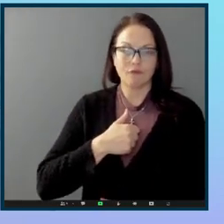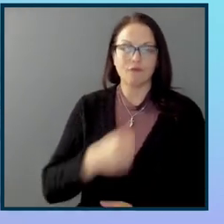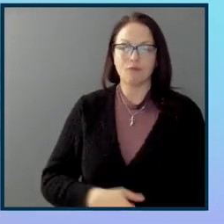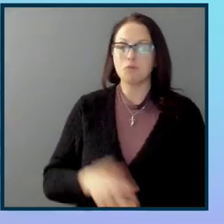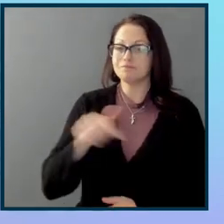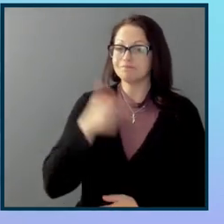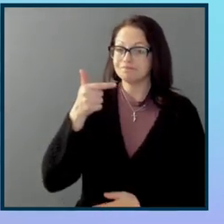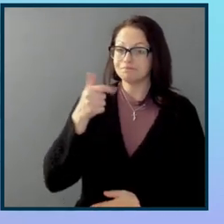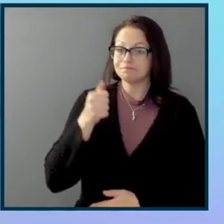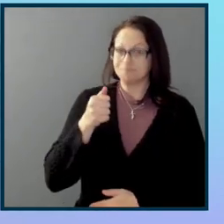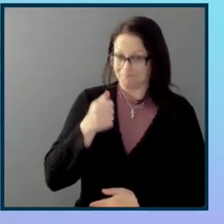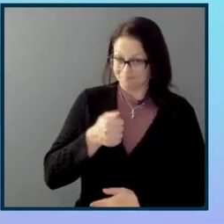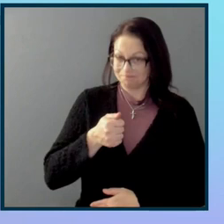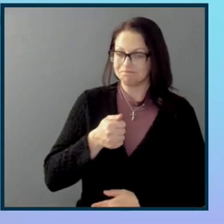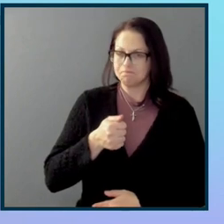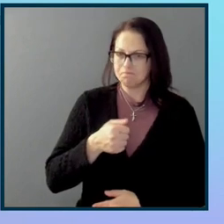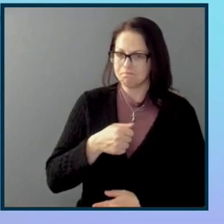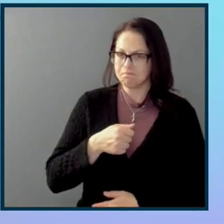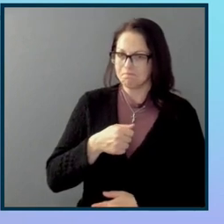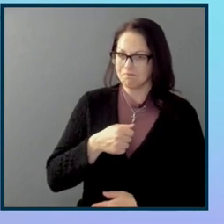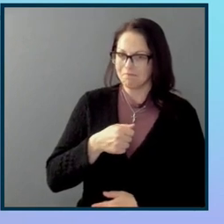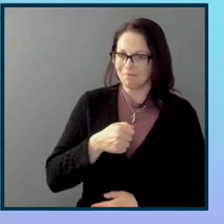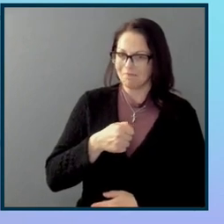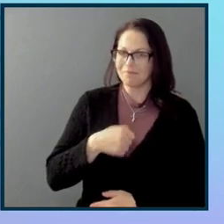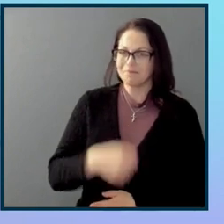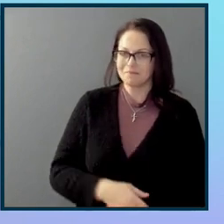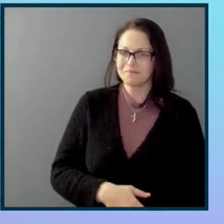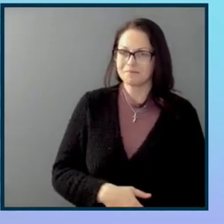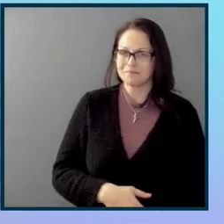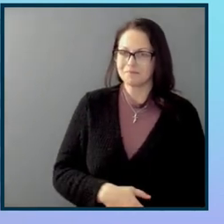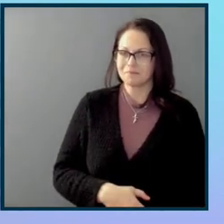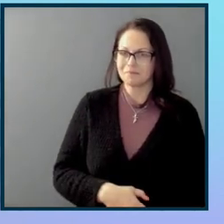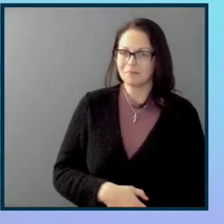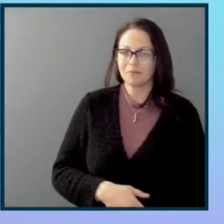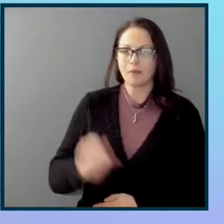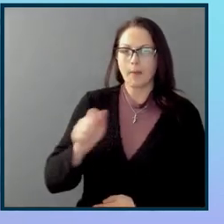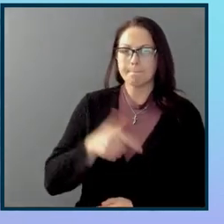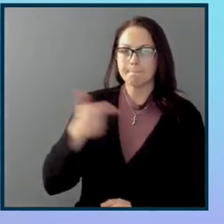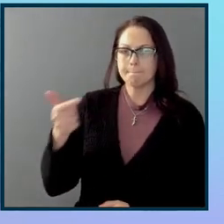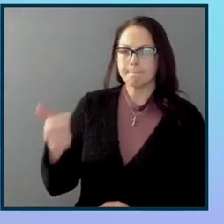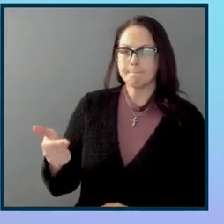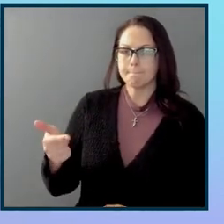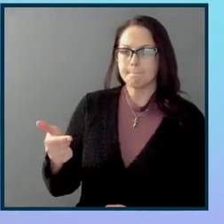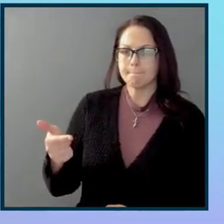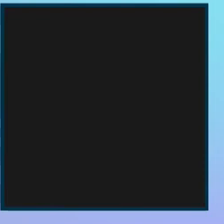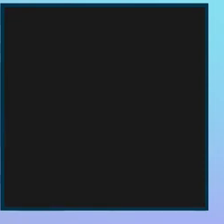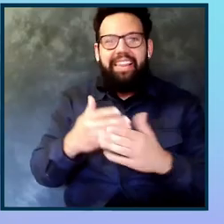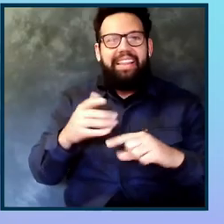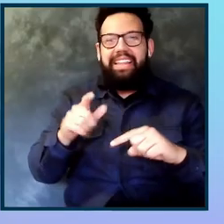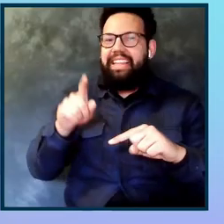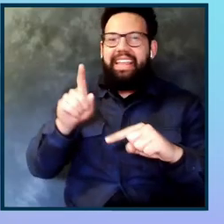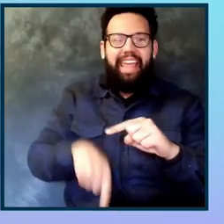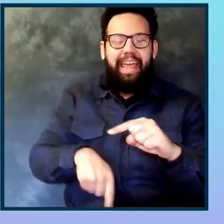All right. I've got so many questions coming in here. I don't think we'll be able to get through them all, but let me squeeze as many as we can in.